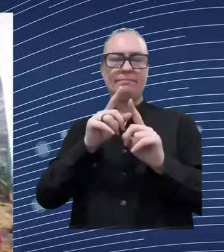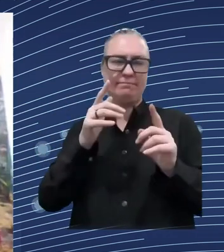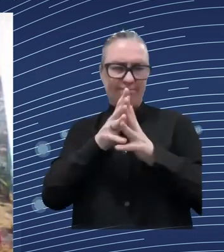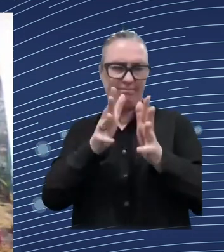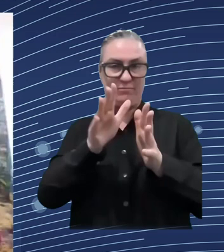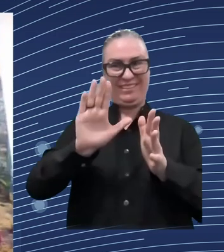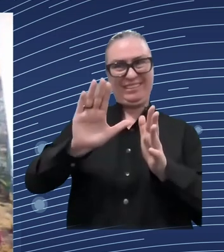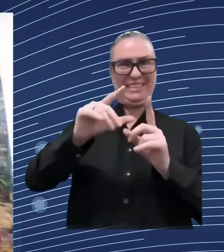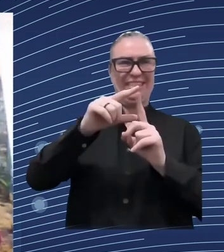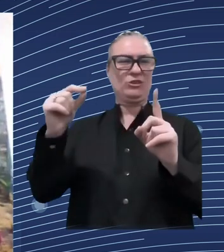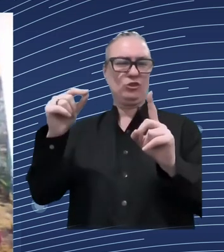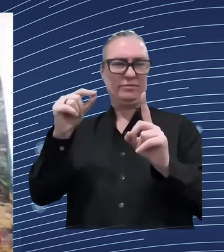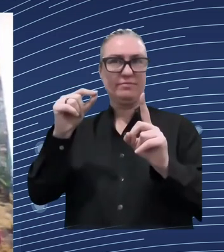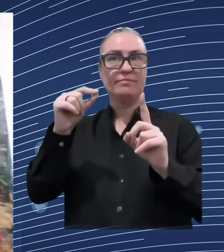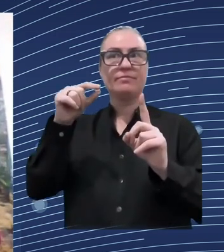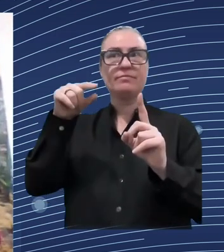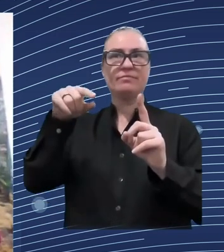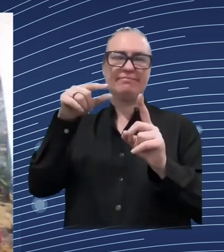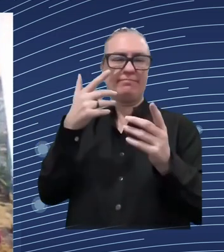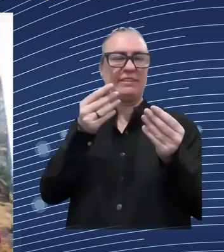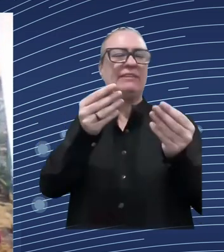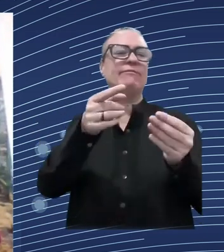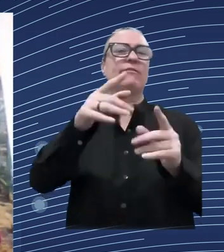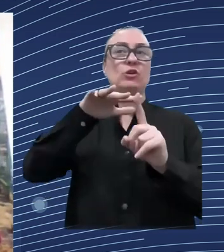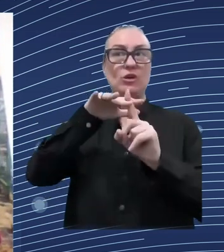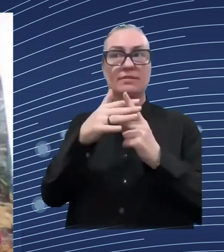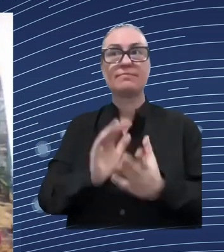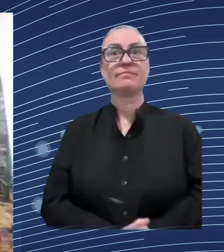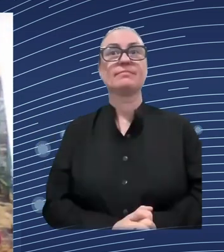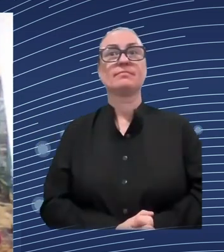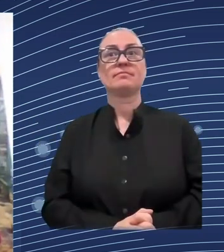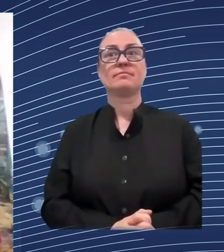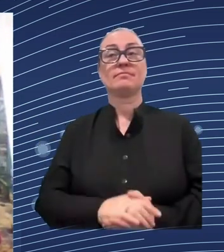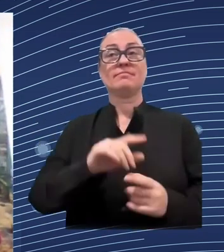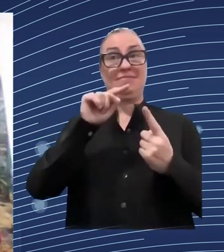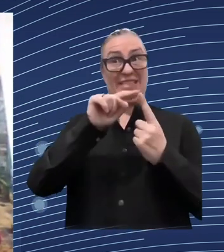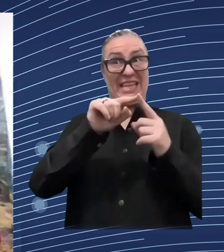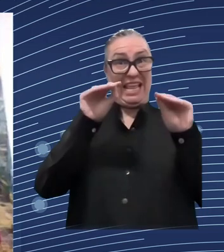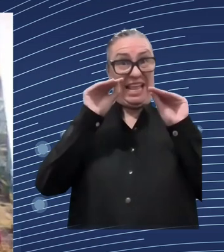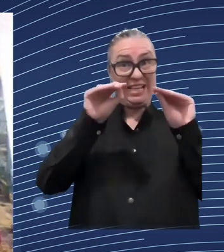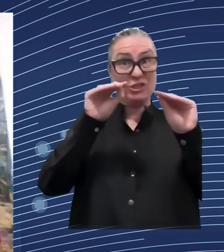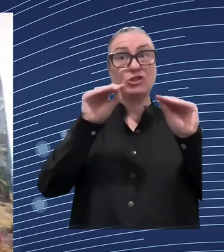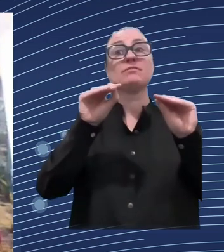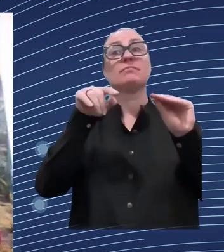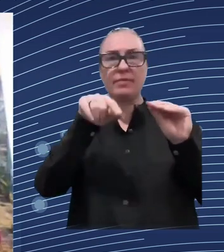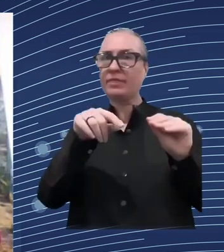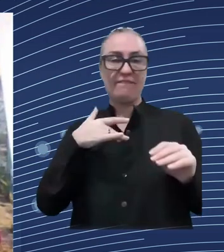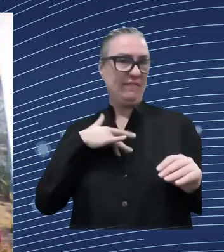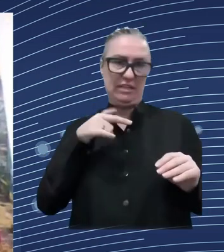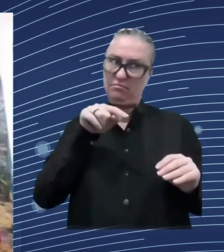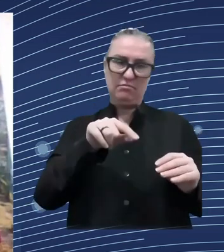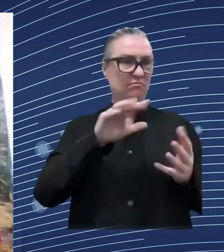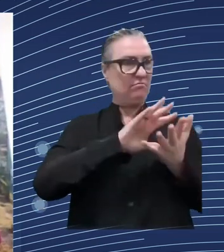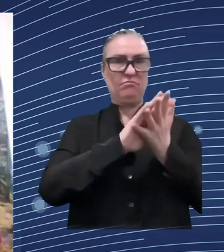of users have watched all of the uh educational uh educational series uh courses and received some uh certificates